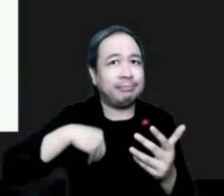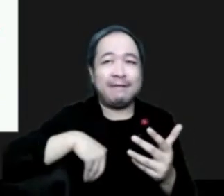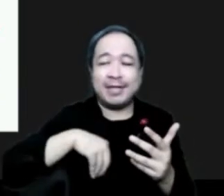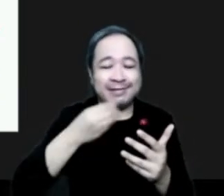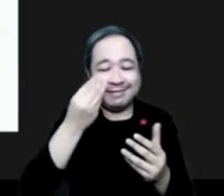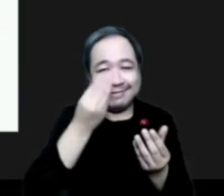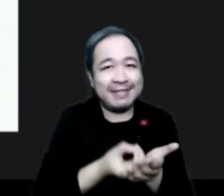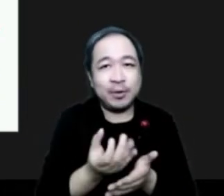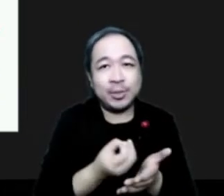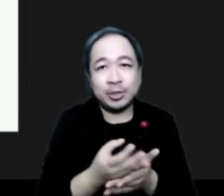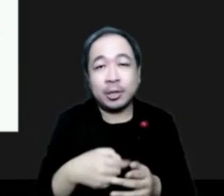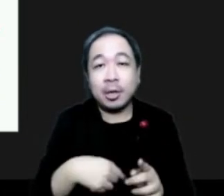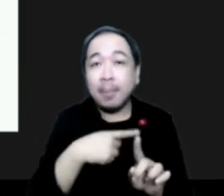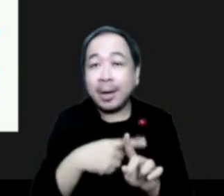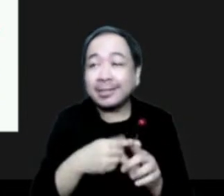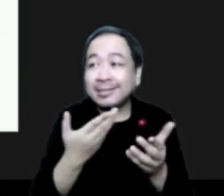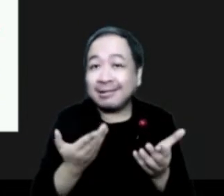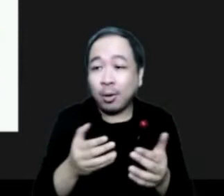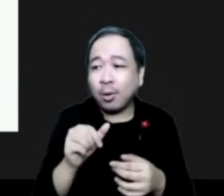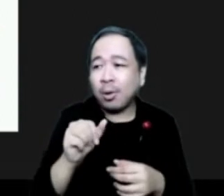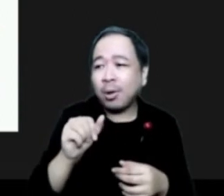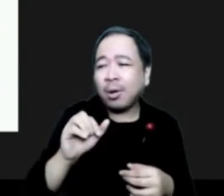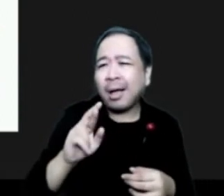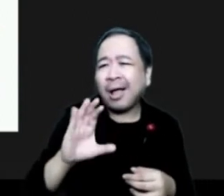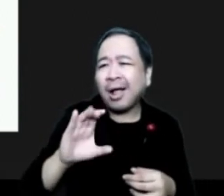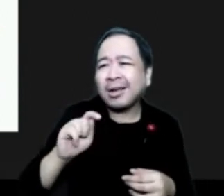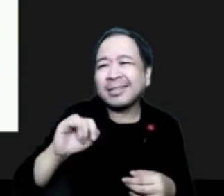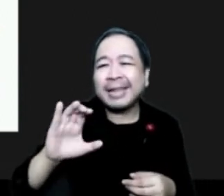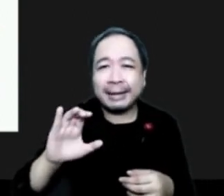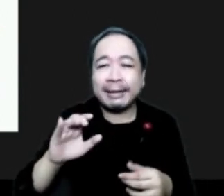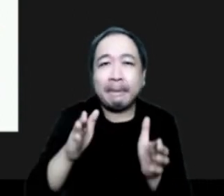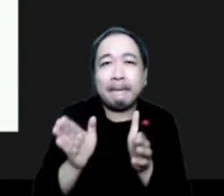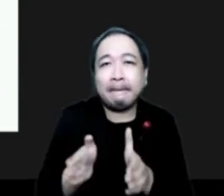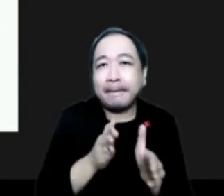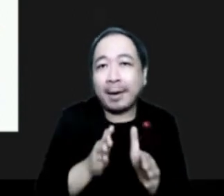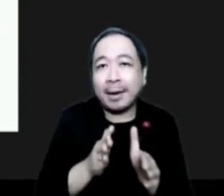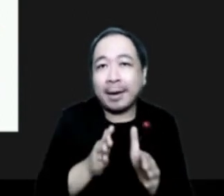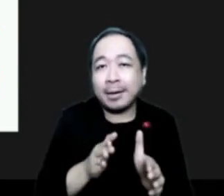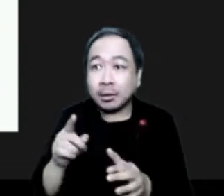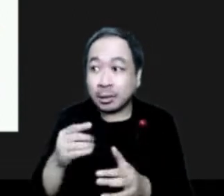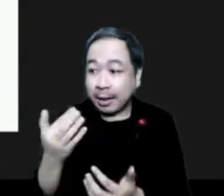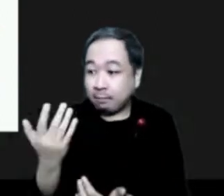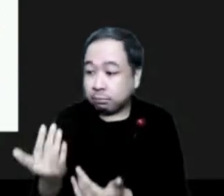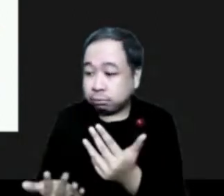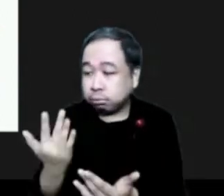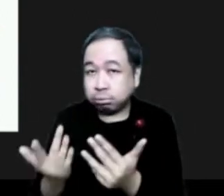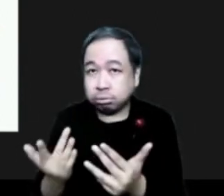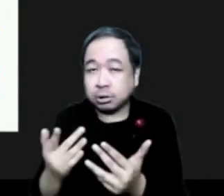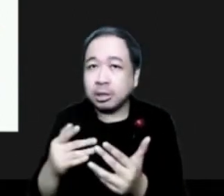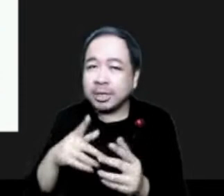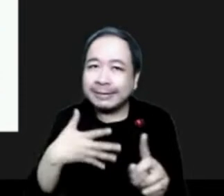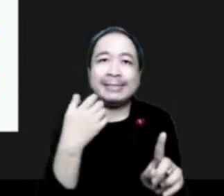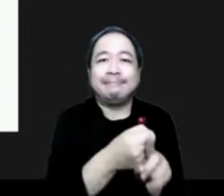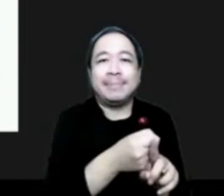It's the Arctic Initiative. It's the extreme north of our continent. But wildfires are affecting this region with pollution in the Arctic Circle.